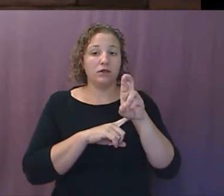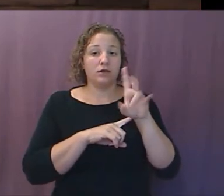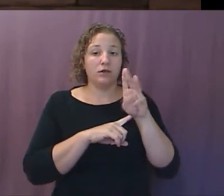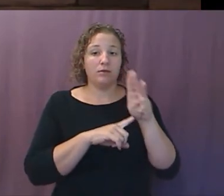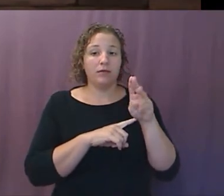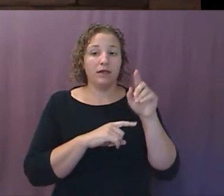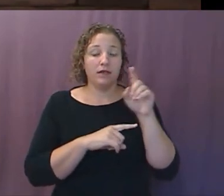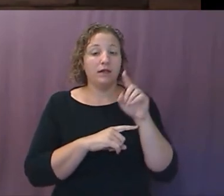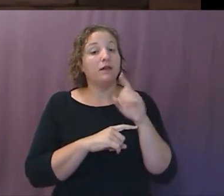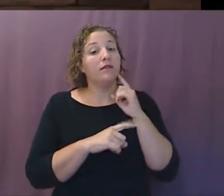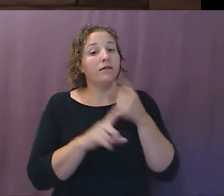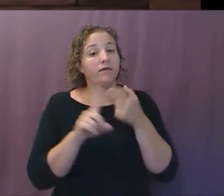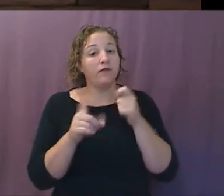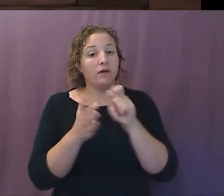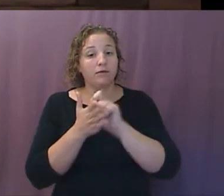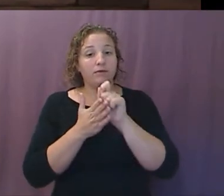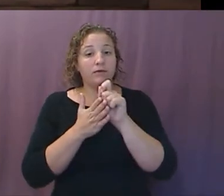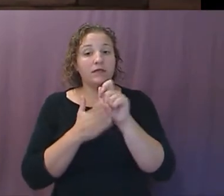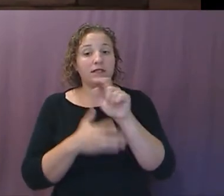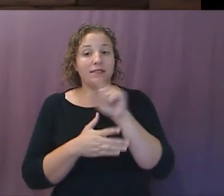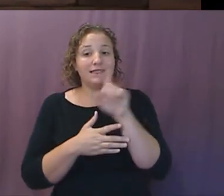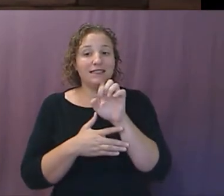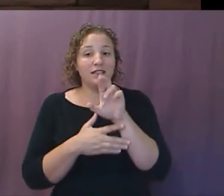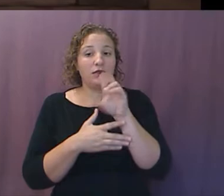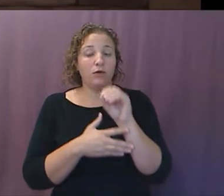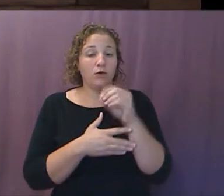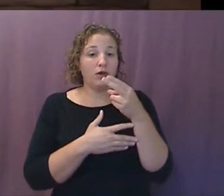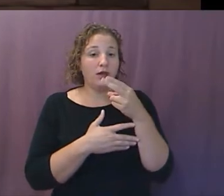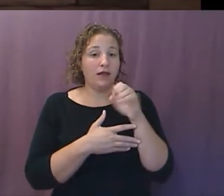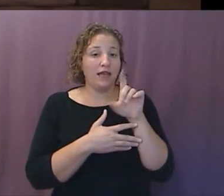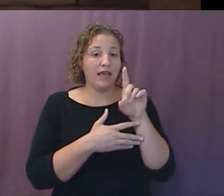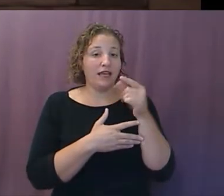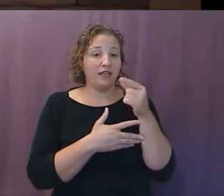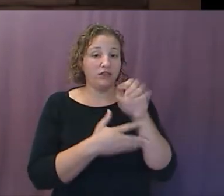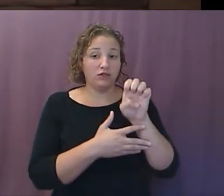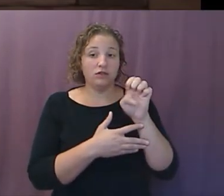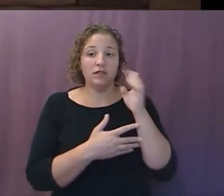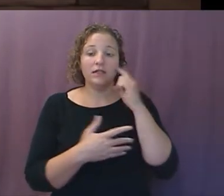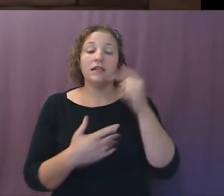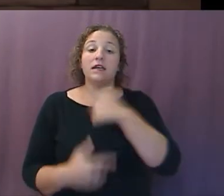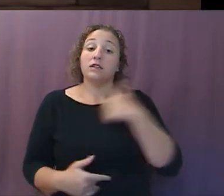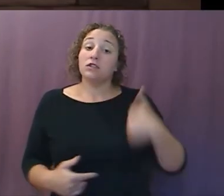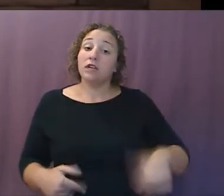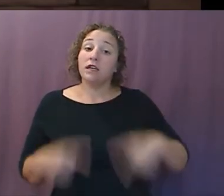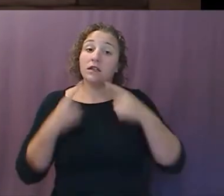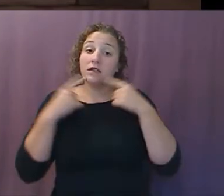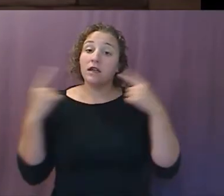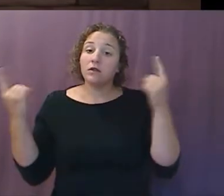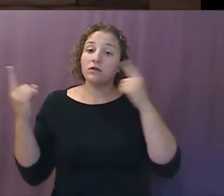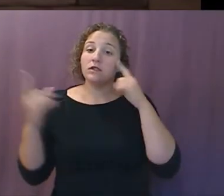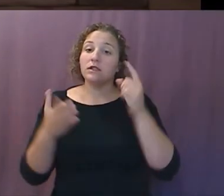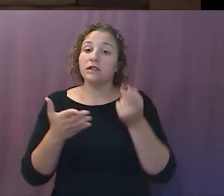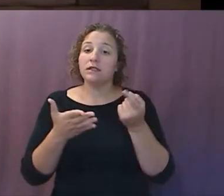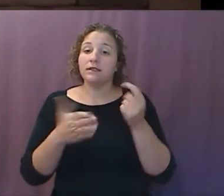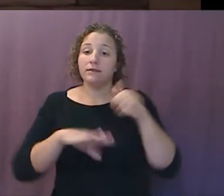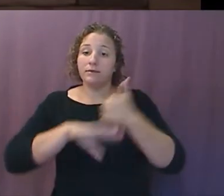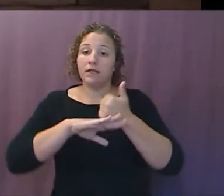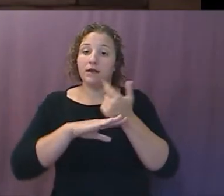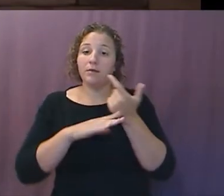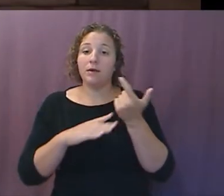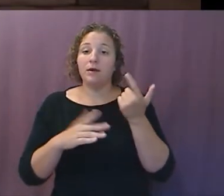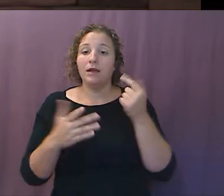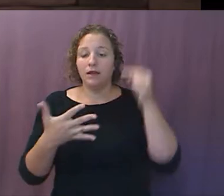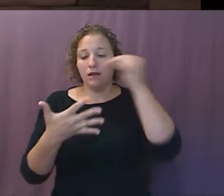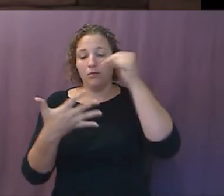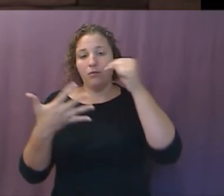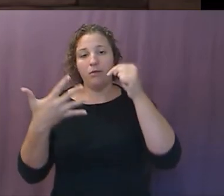He notes for us, in an attempt to imbue trust, China has announced a plan to implement a national tracking or ranking system for its citizens